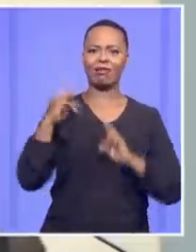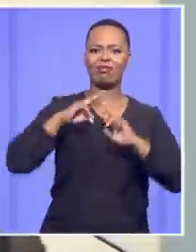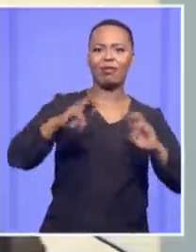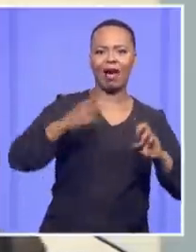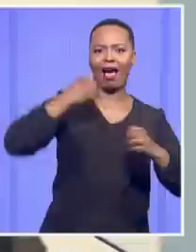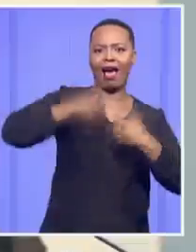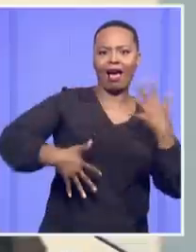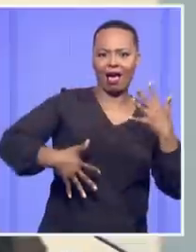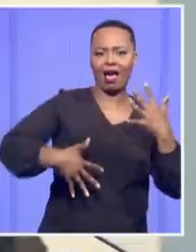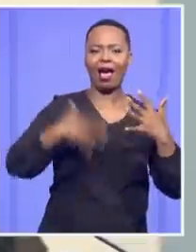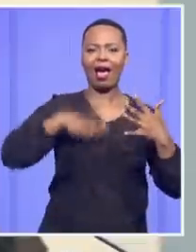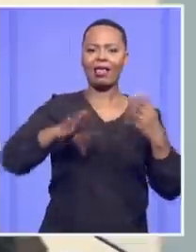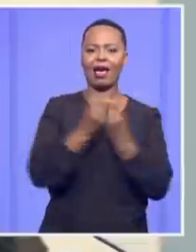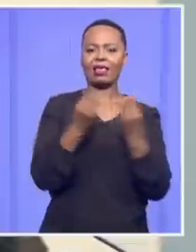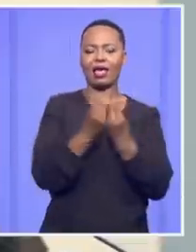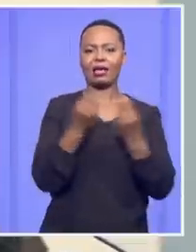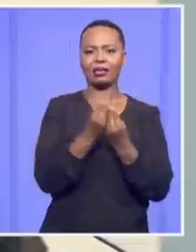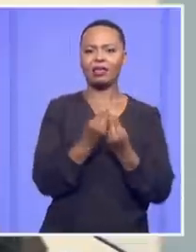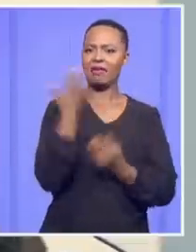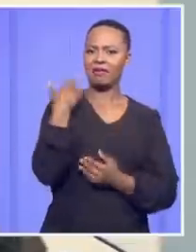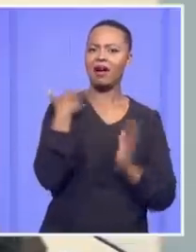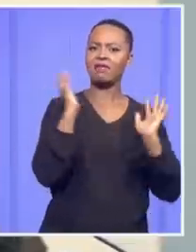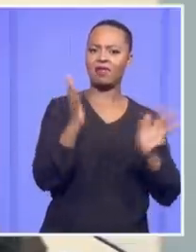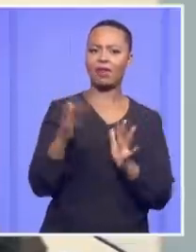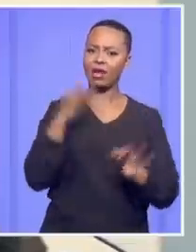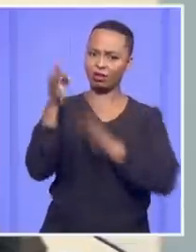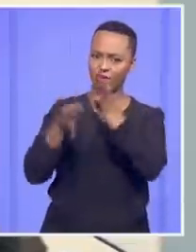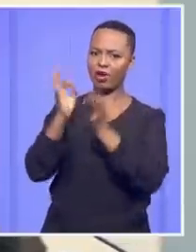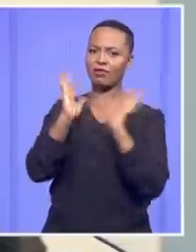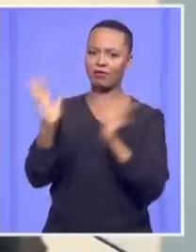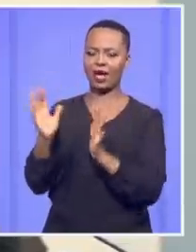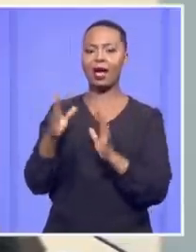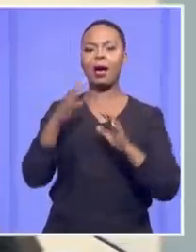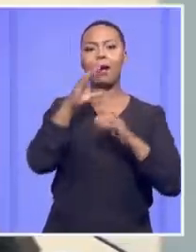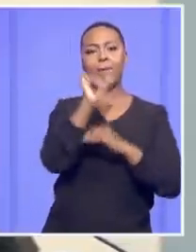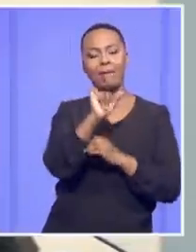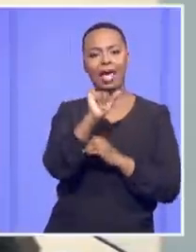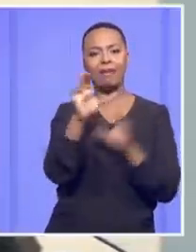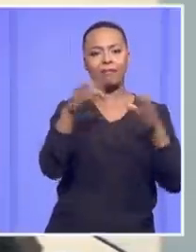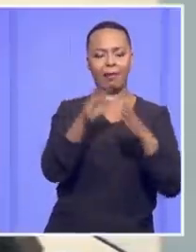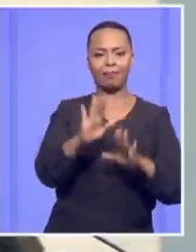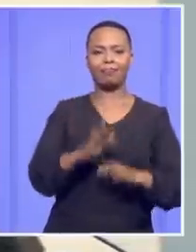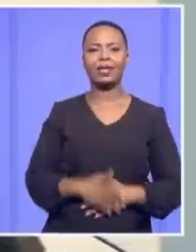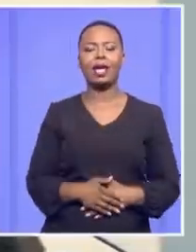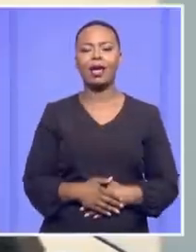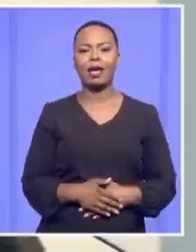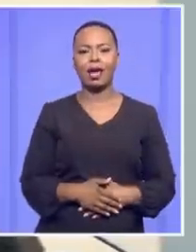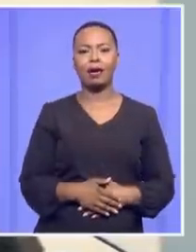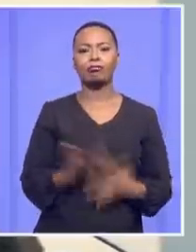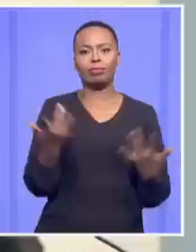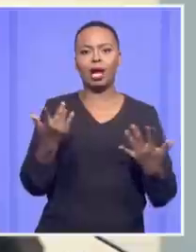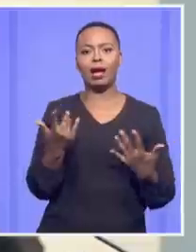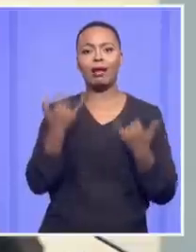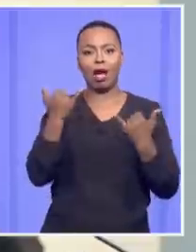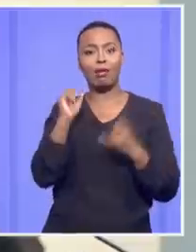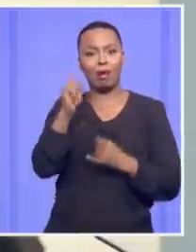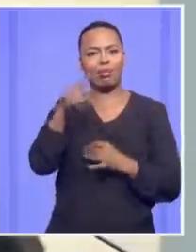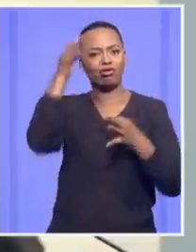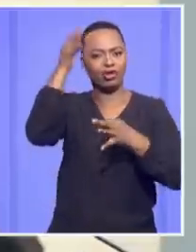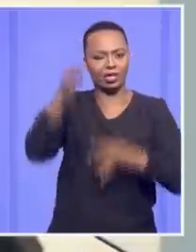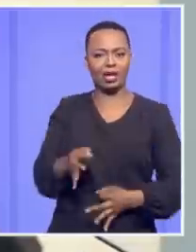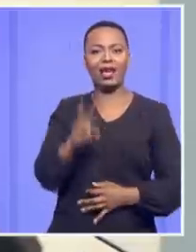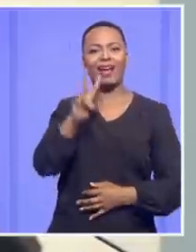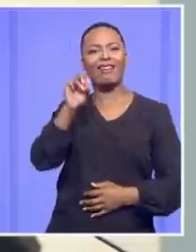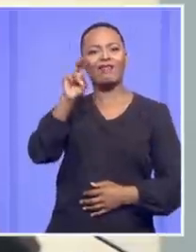things and was being investigated, as I've demonstrated to you in Part A. And that is the difference with respect. And that's what van Rooyen